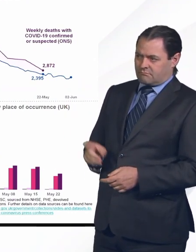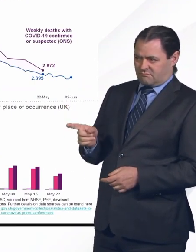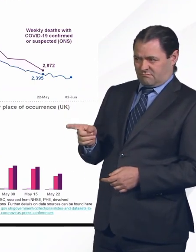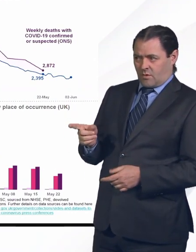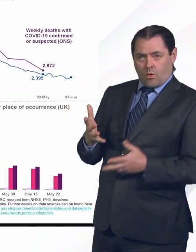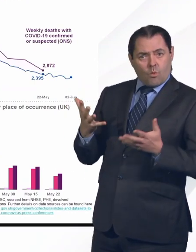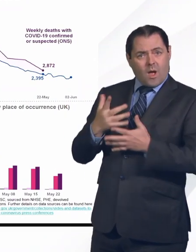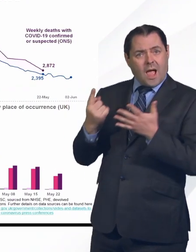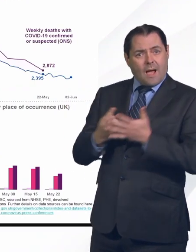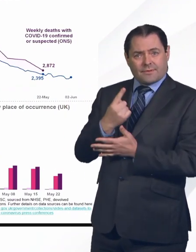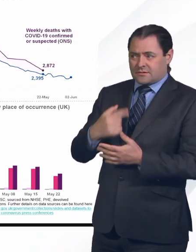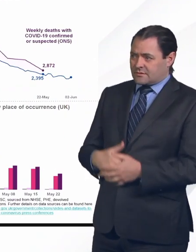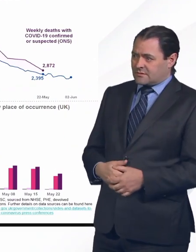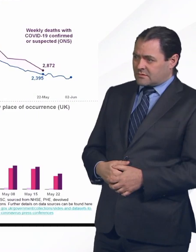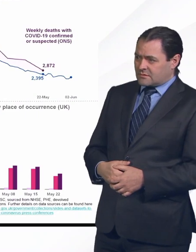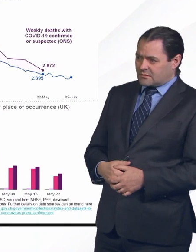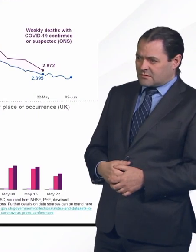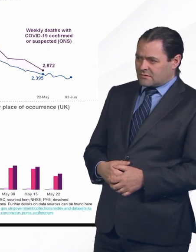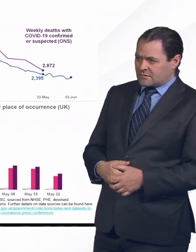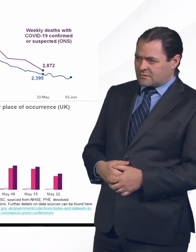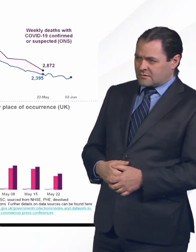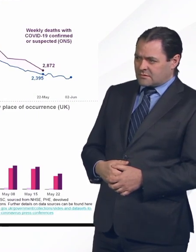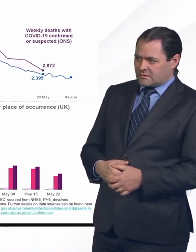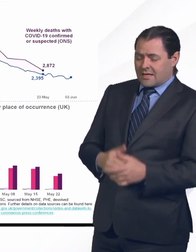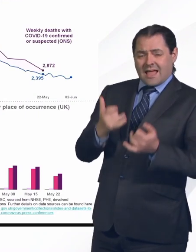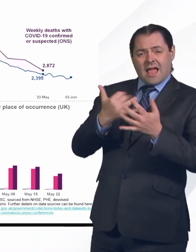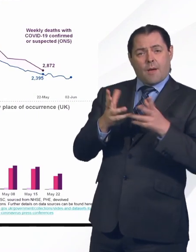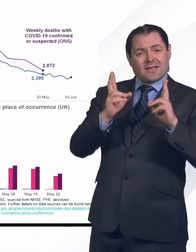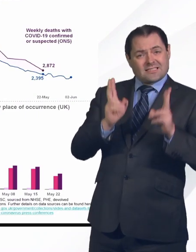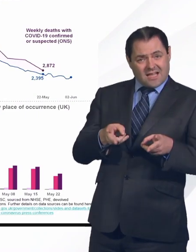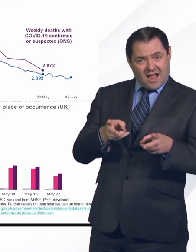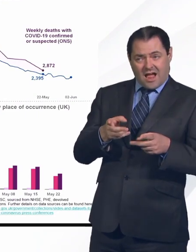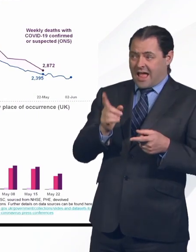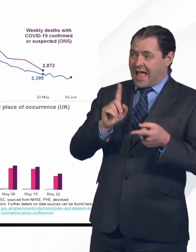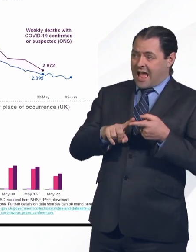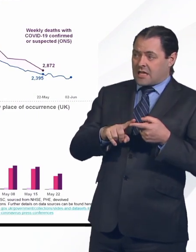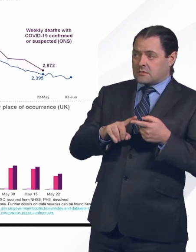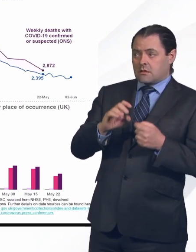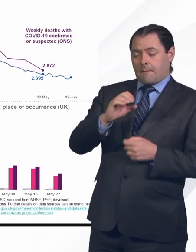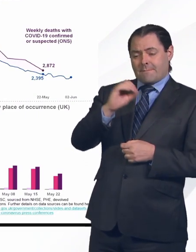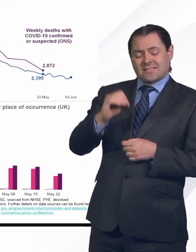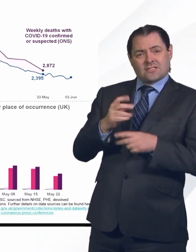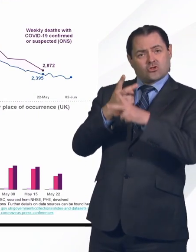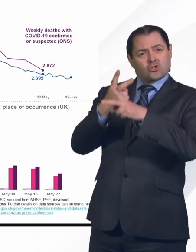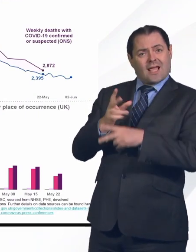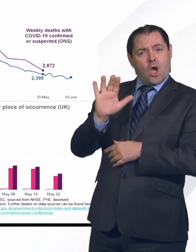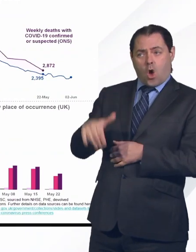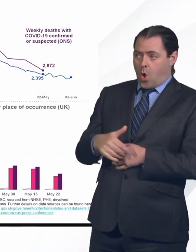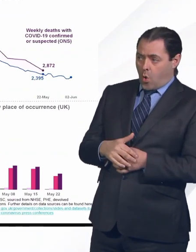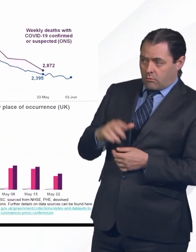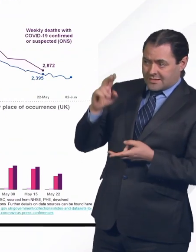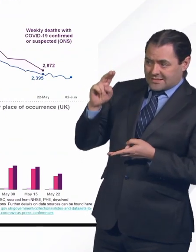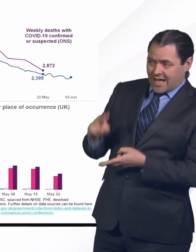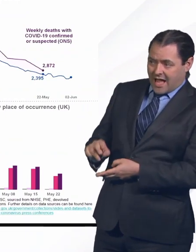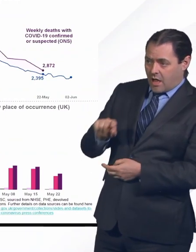of those deaths. And you can see that both the number of deaths and the proportion of deaths that are in care homes, both of those are